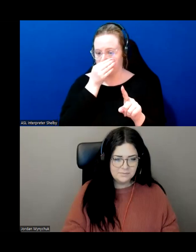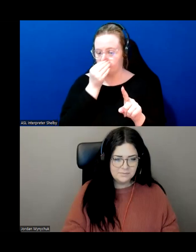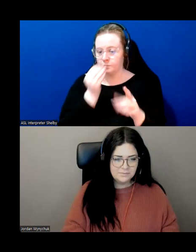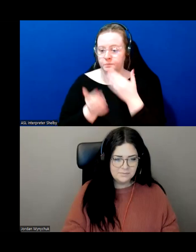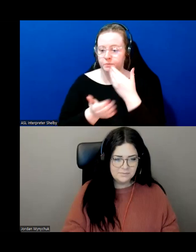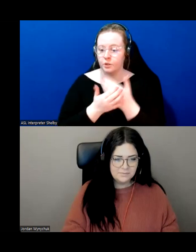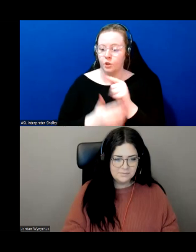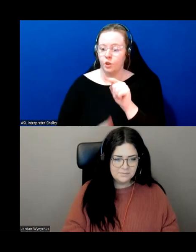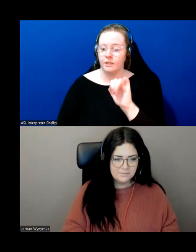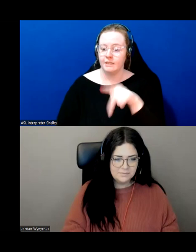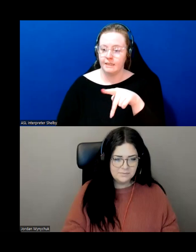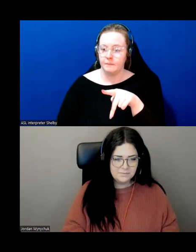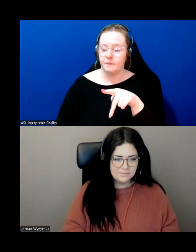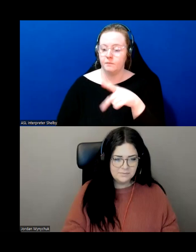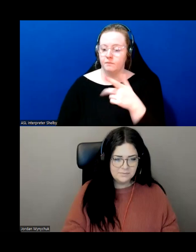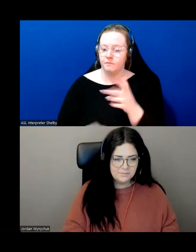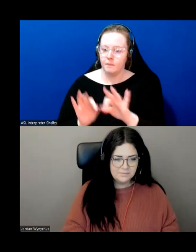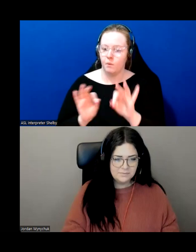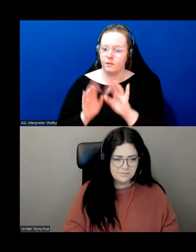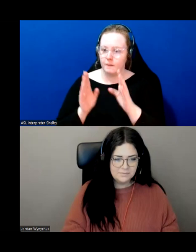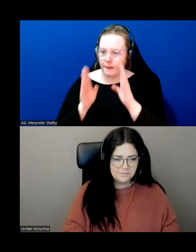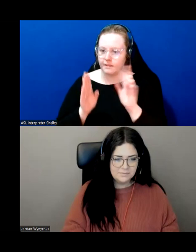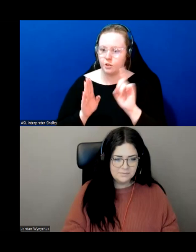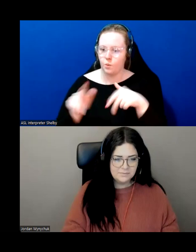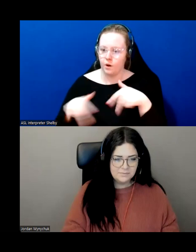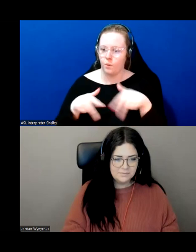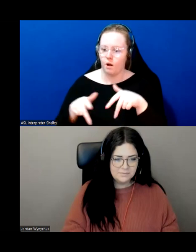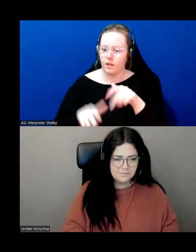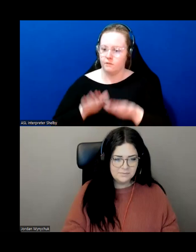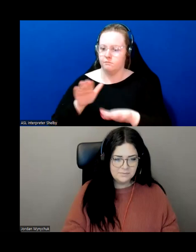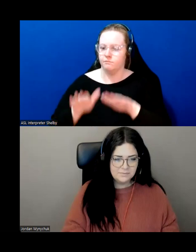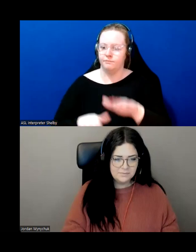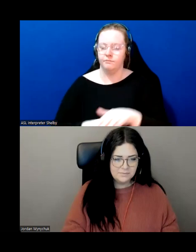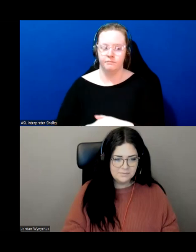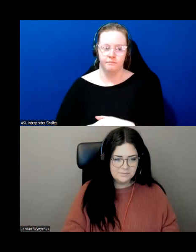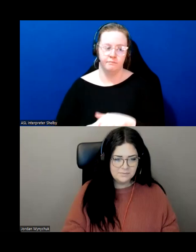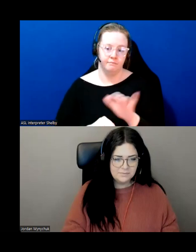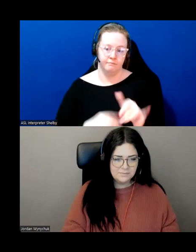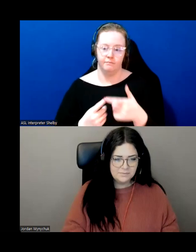watch where you are going and that's all sir